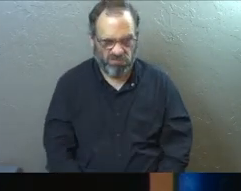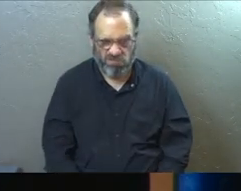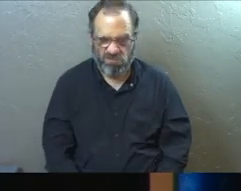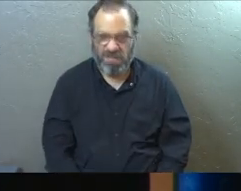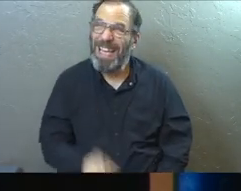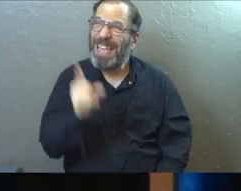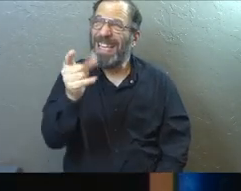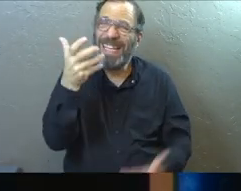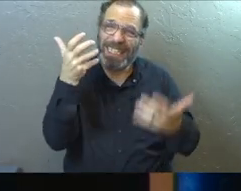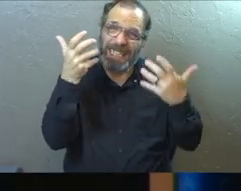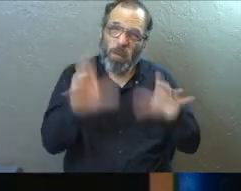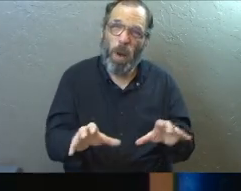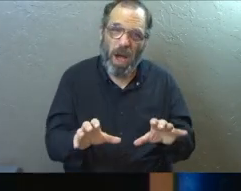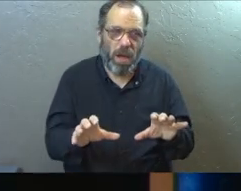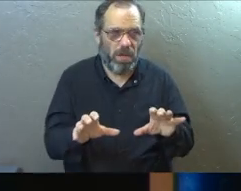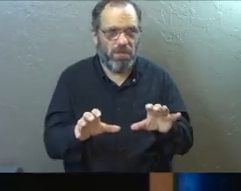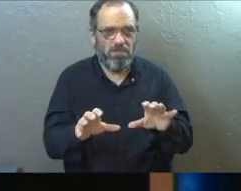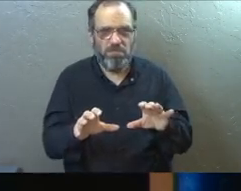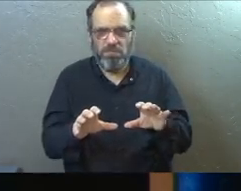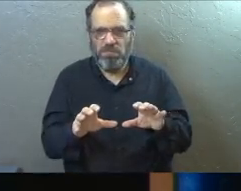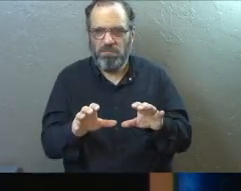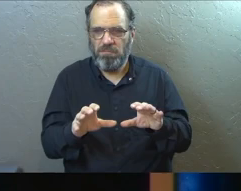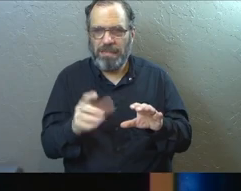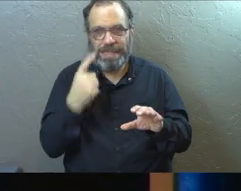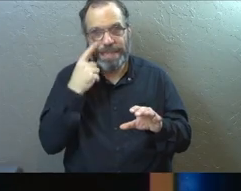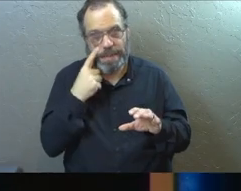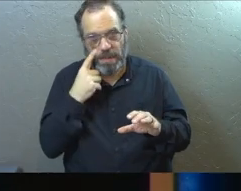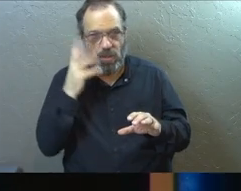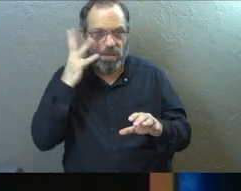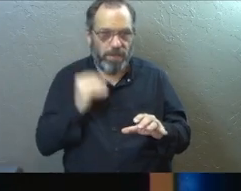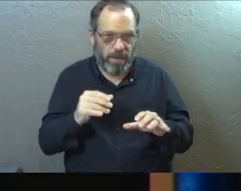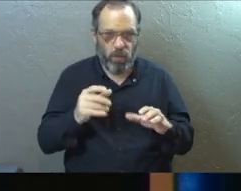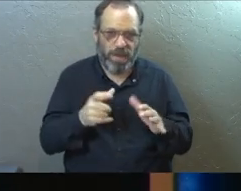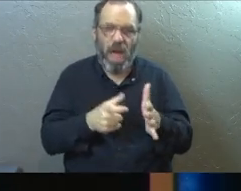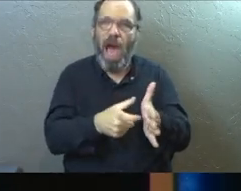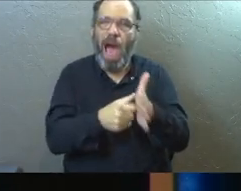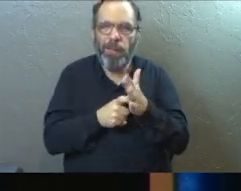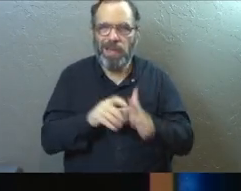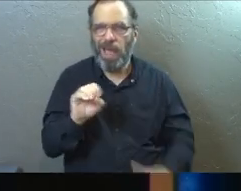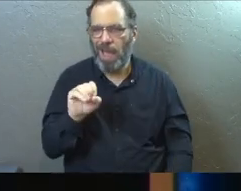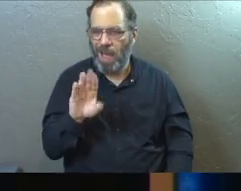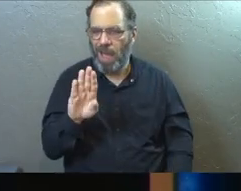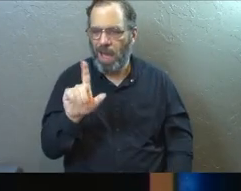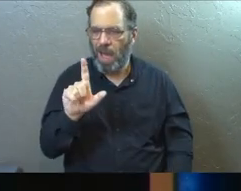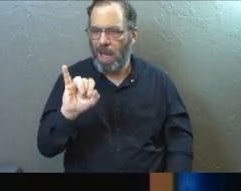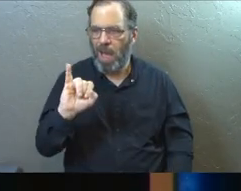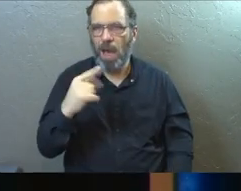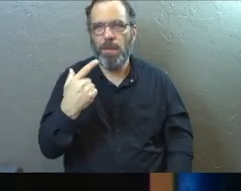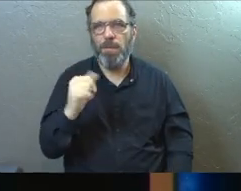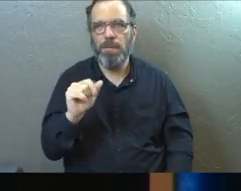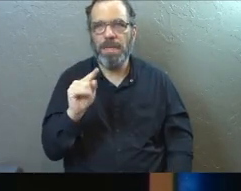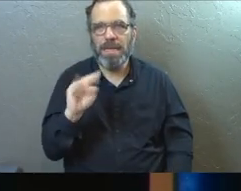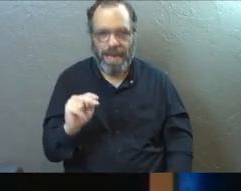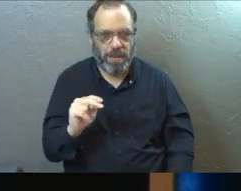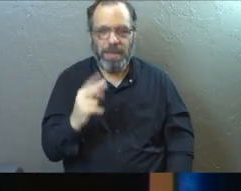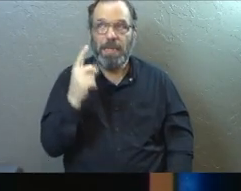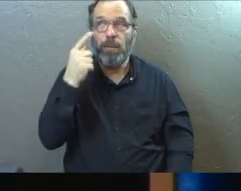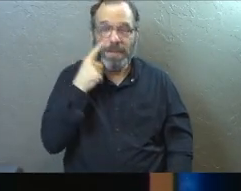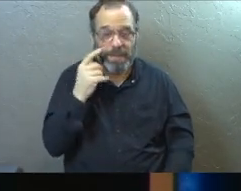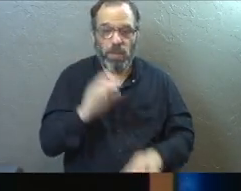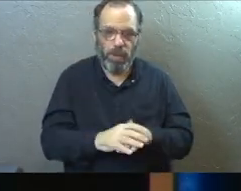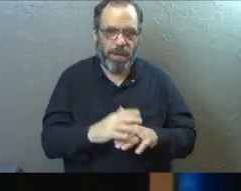God doesn't want you to go through life just with obligation, but He wants you to have passion and joy and